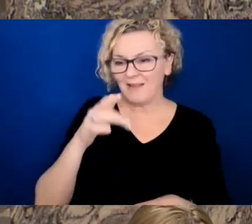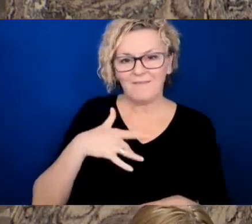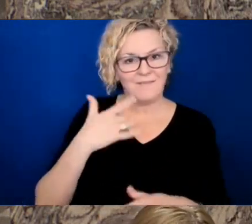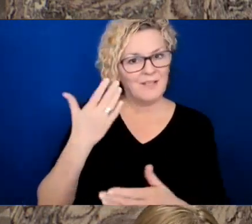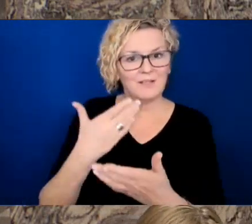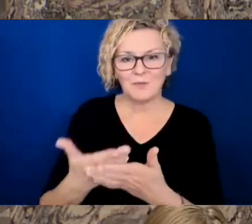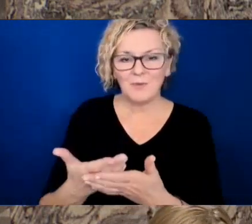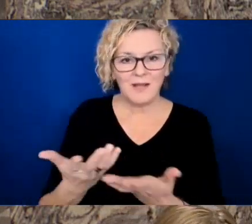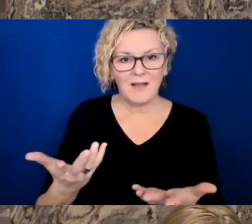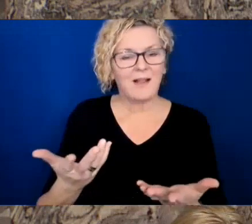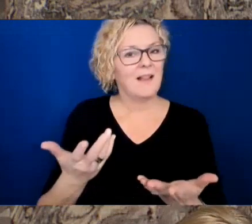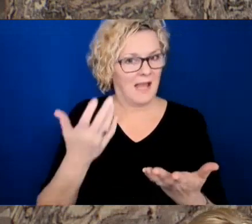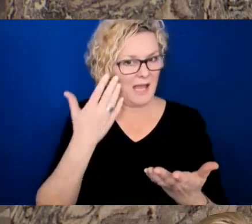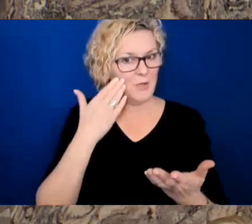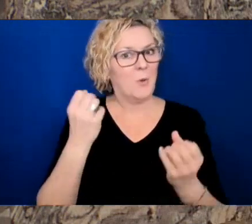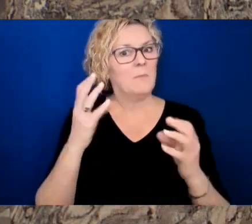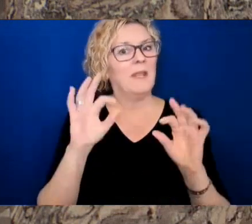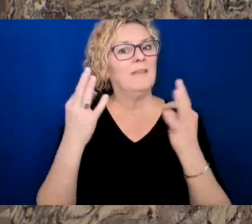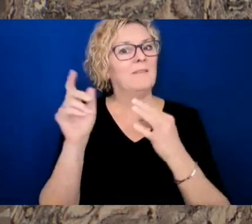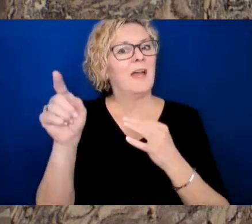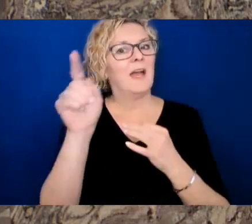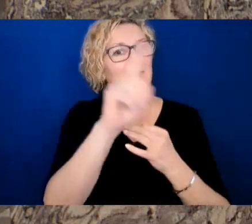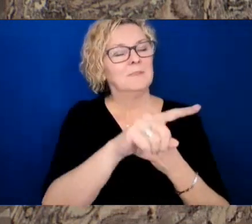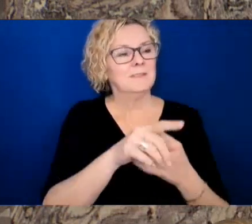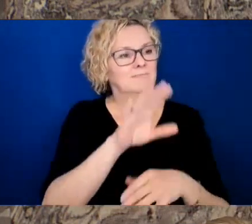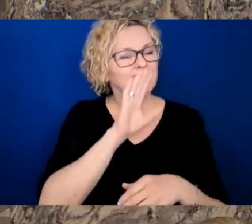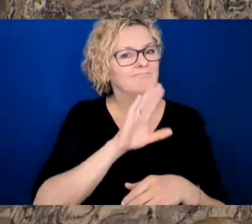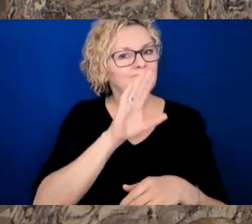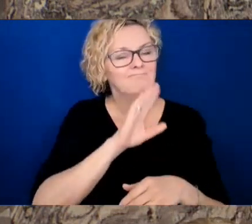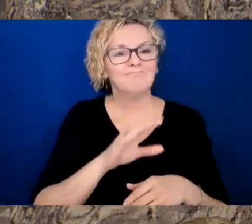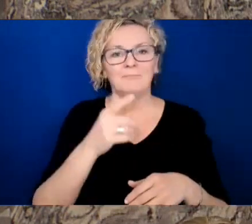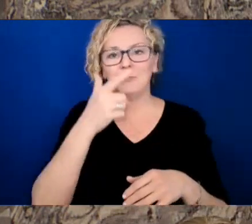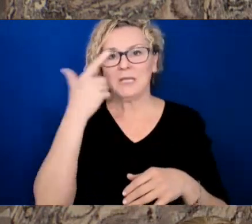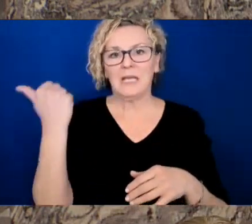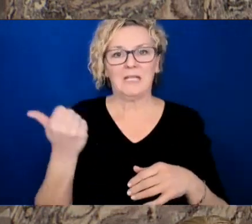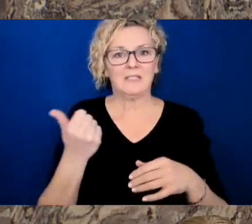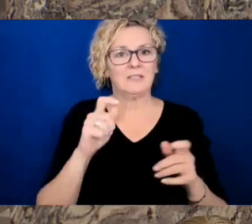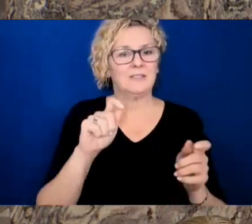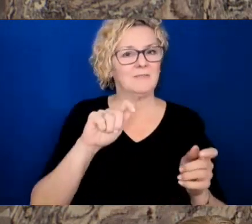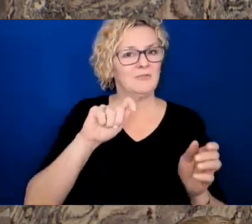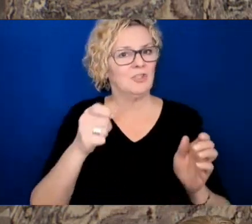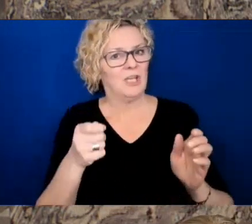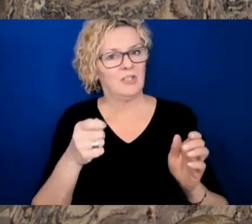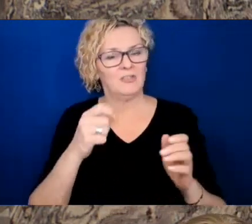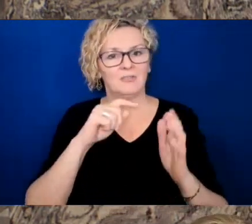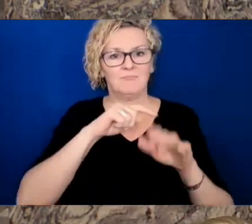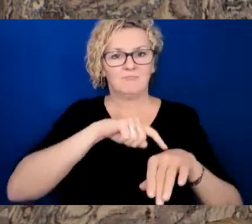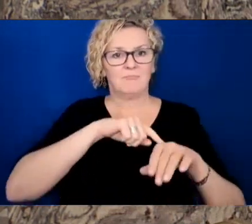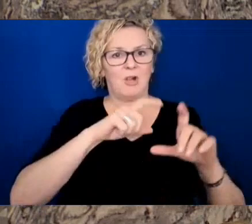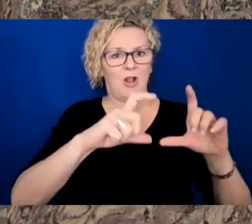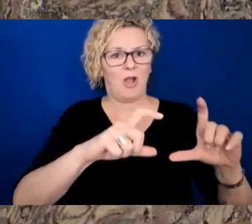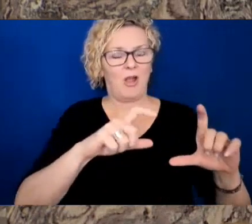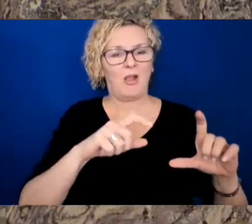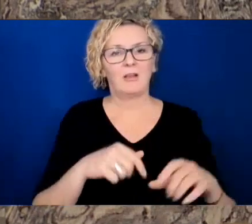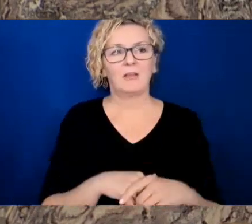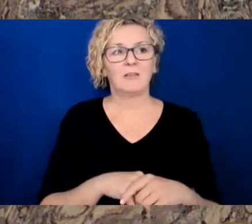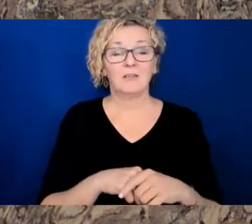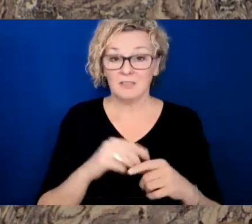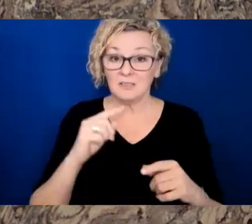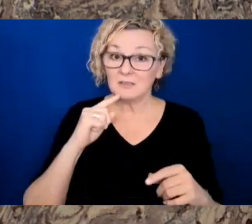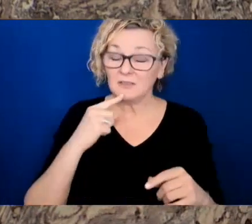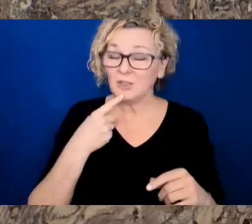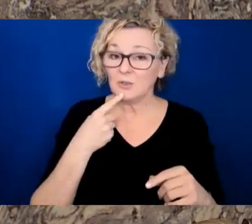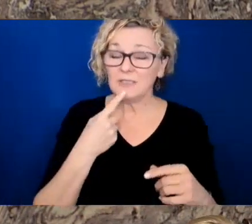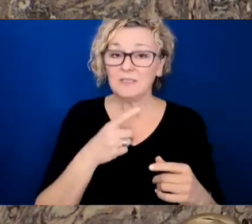as we skip forward. In all seriousness, this is a serious